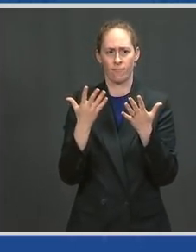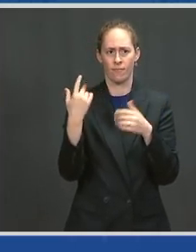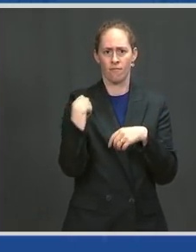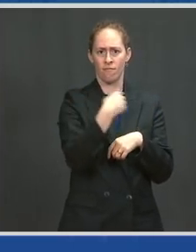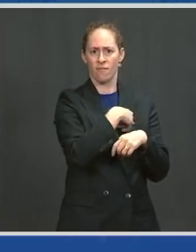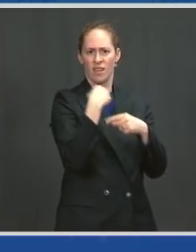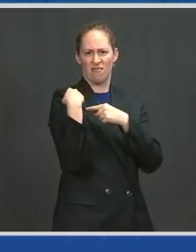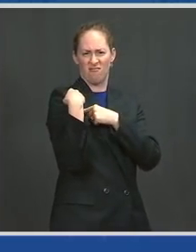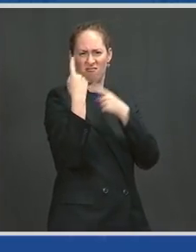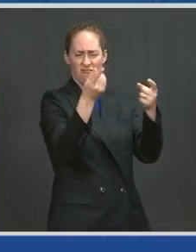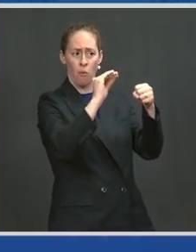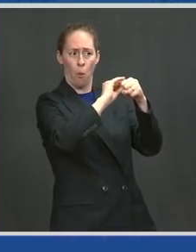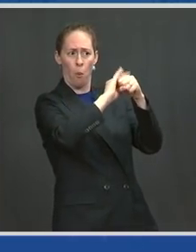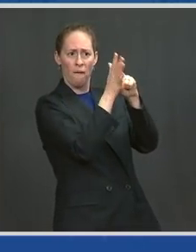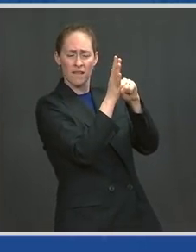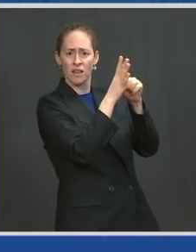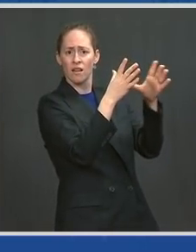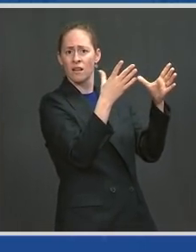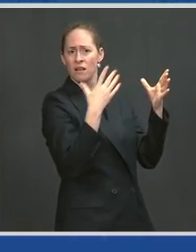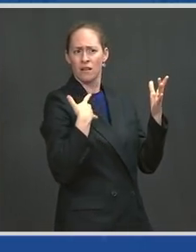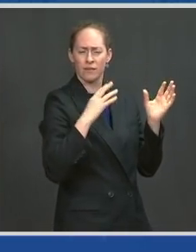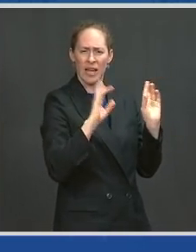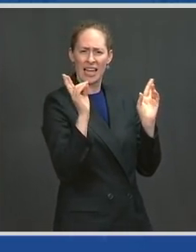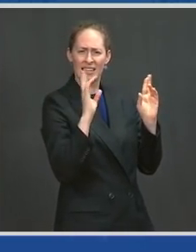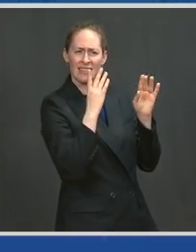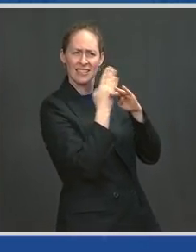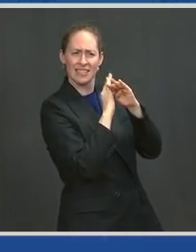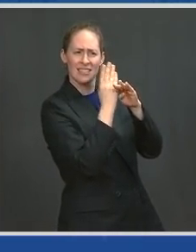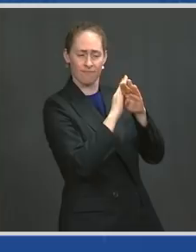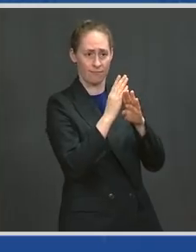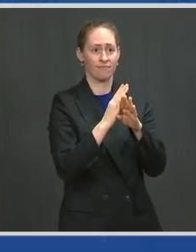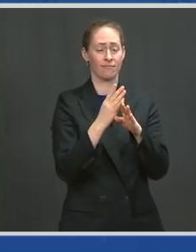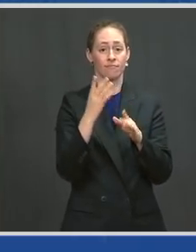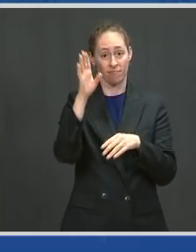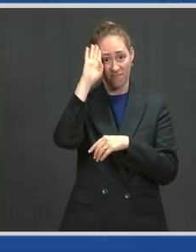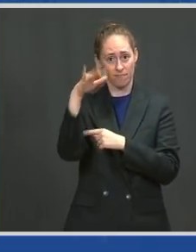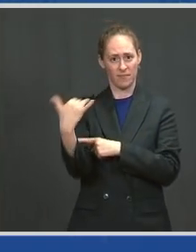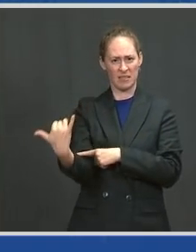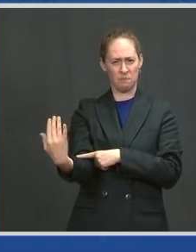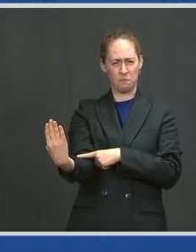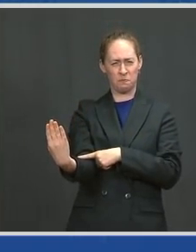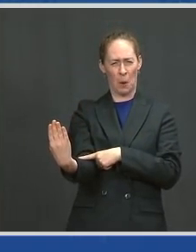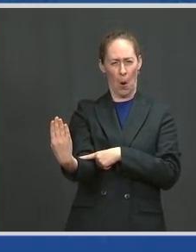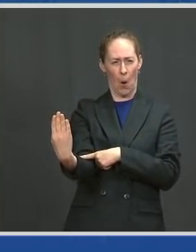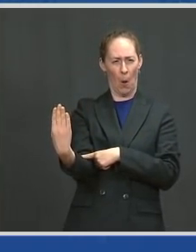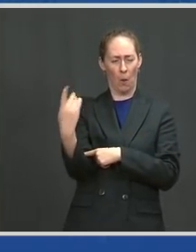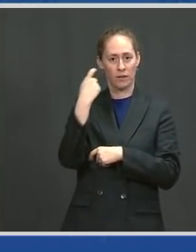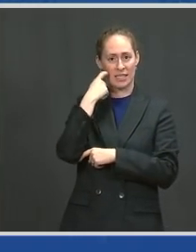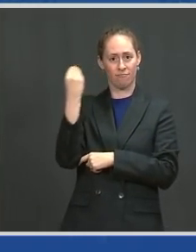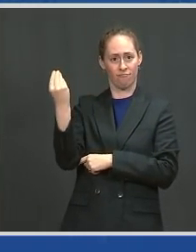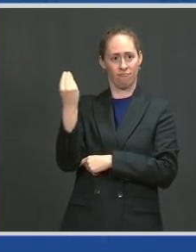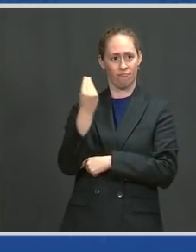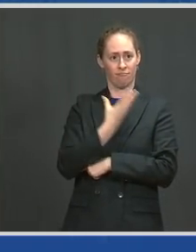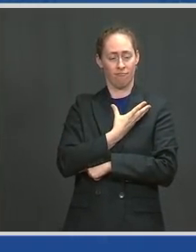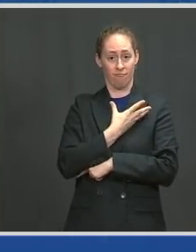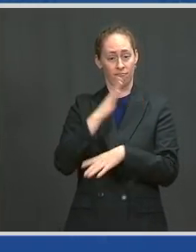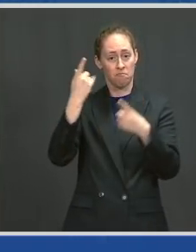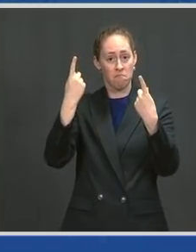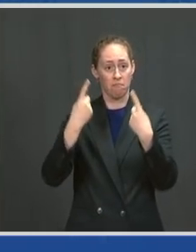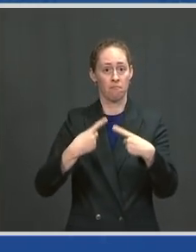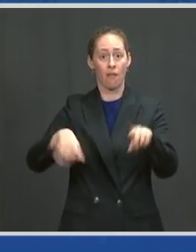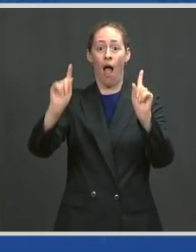of 12.01 this morning, for the first time since March 2020,